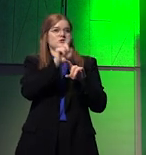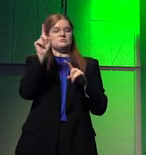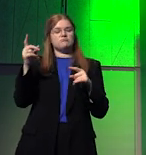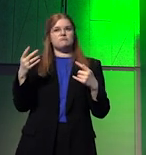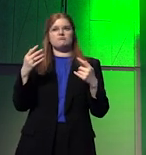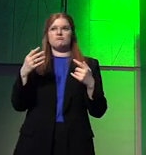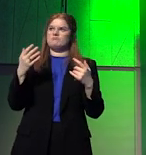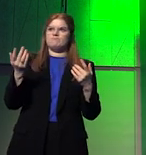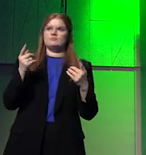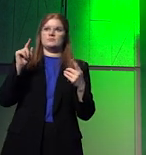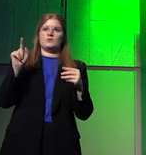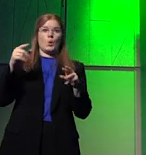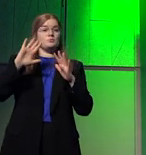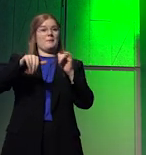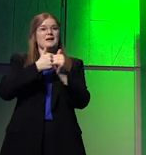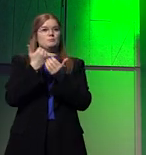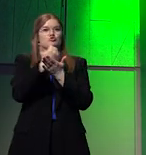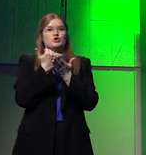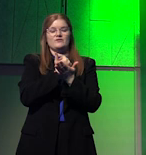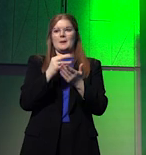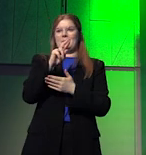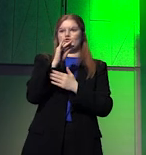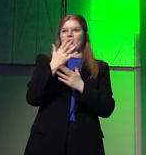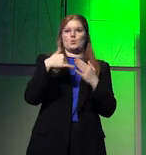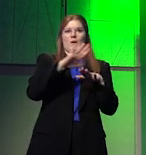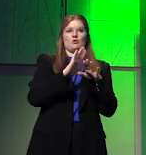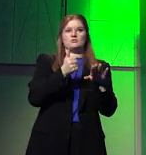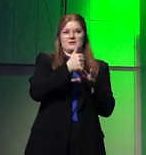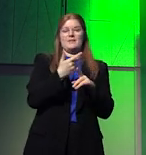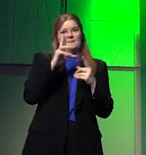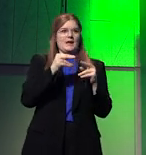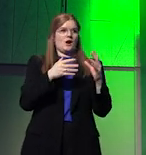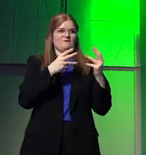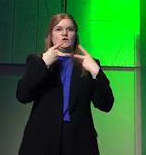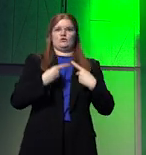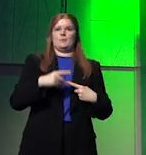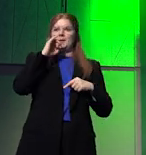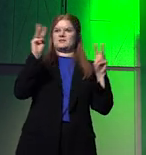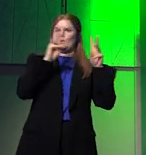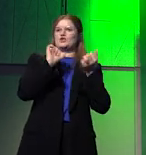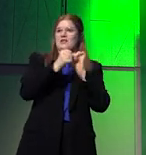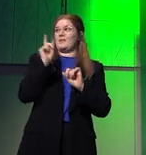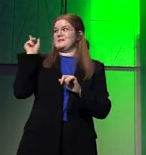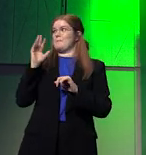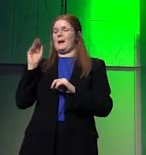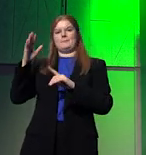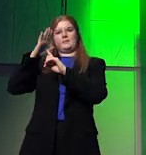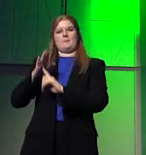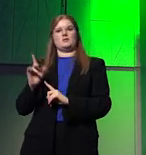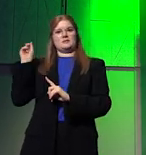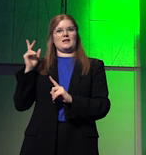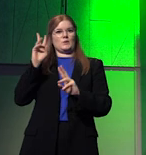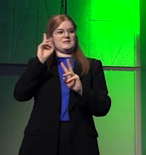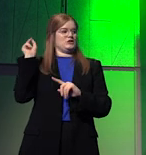where, you know, those reserves for minerals are located also happen to be climate vulnerable. This is the map at the bottom of the